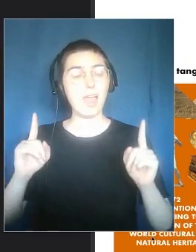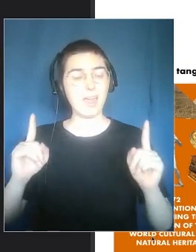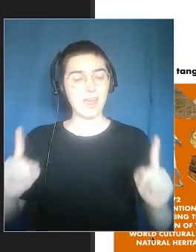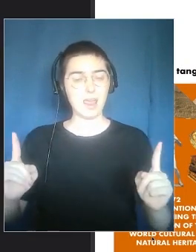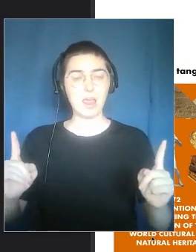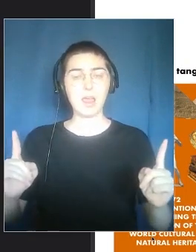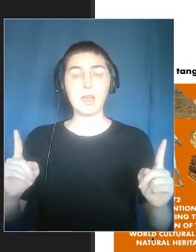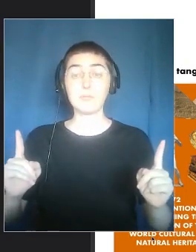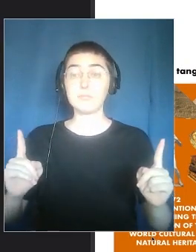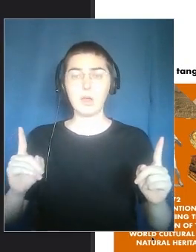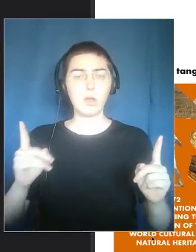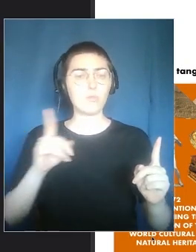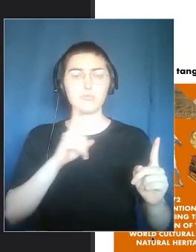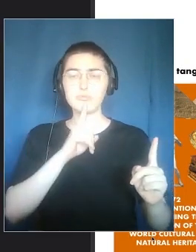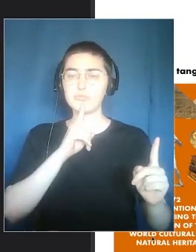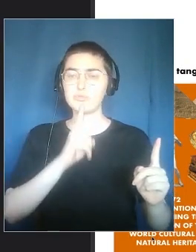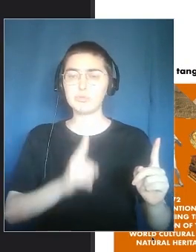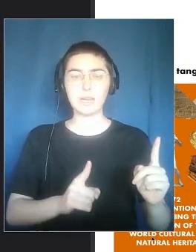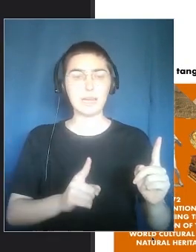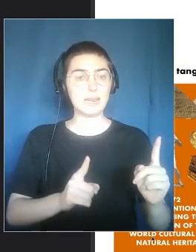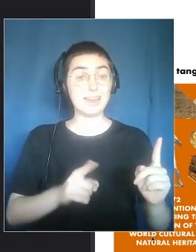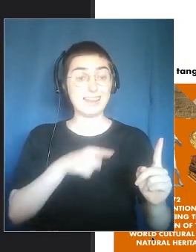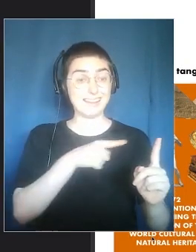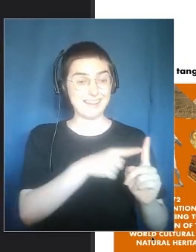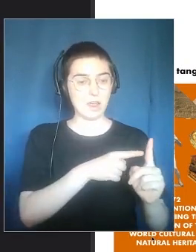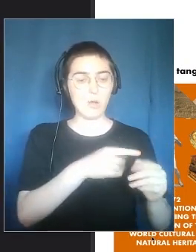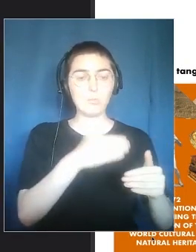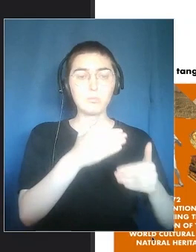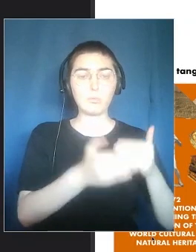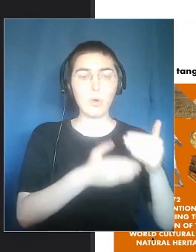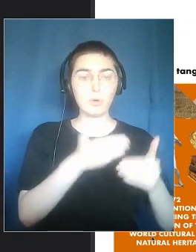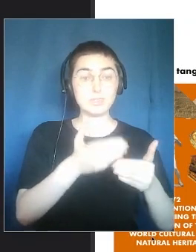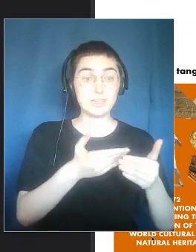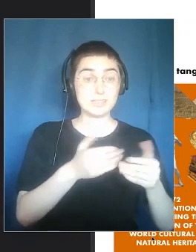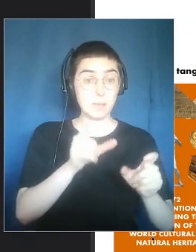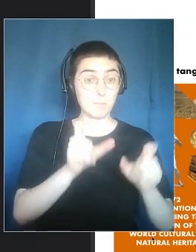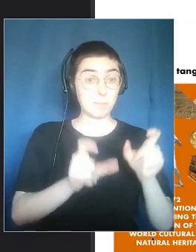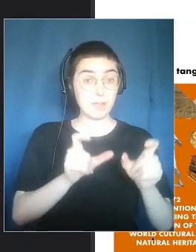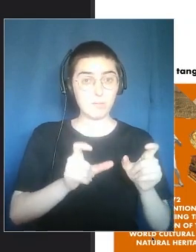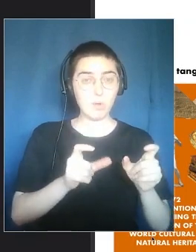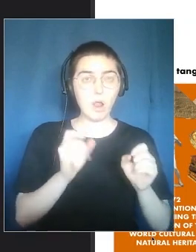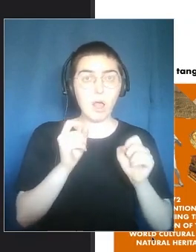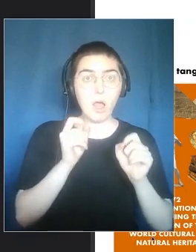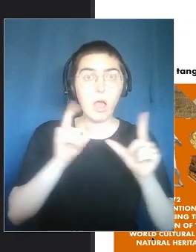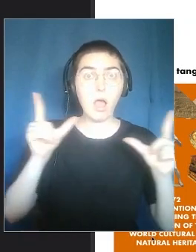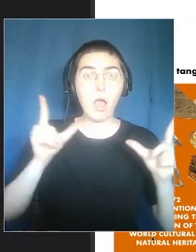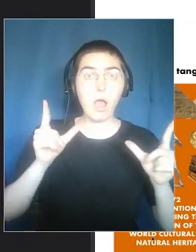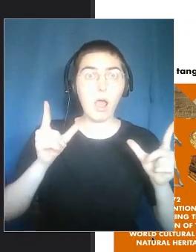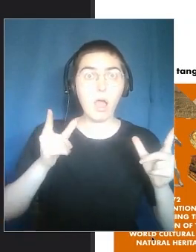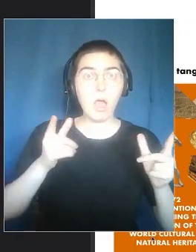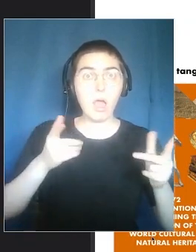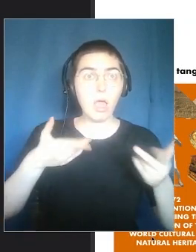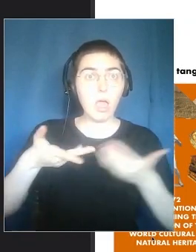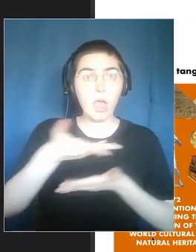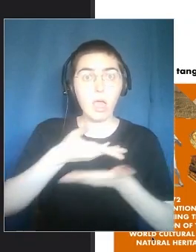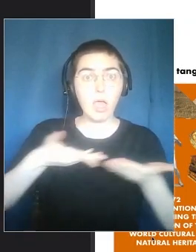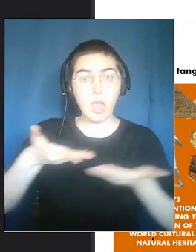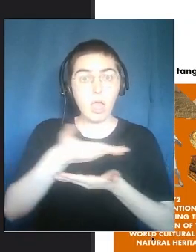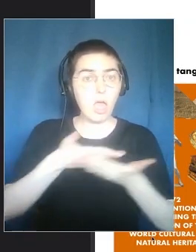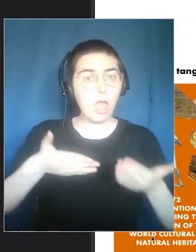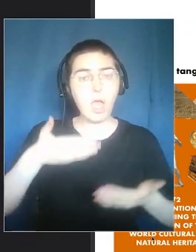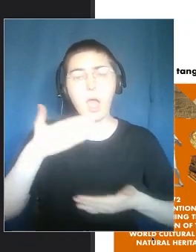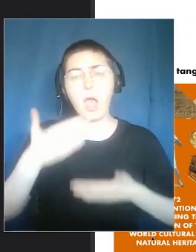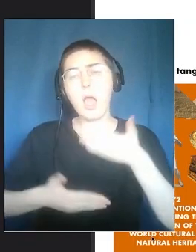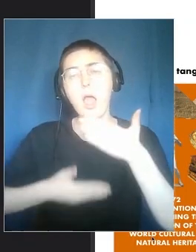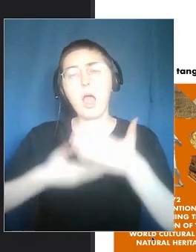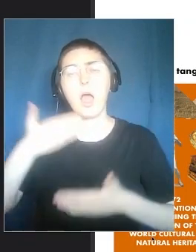An endless narration that goes on also when the